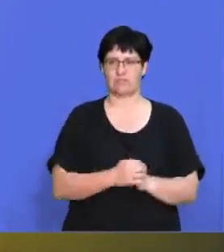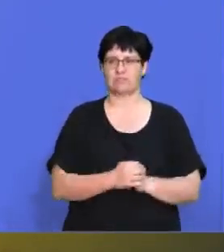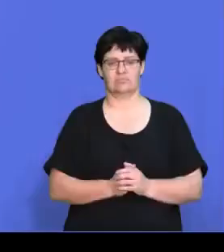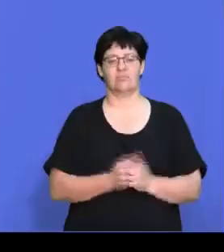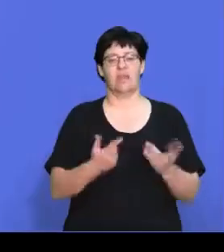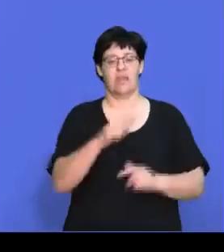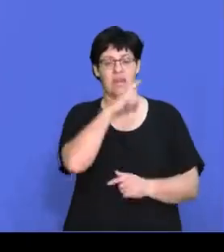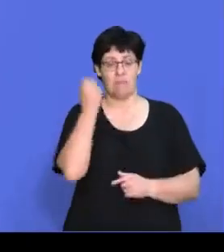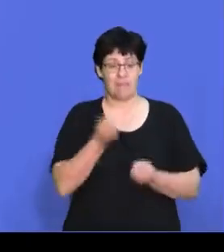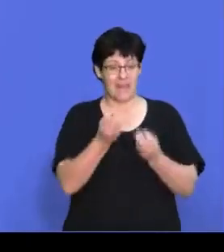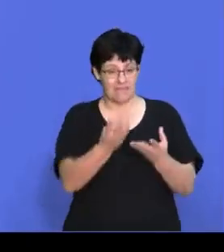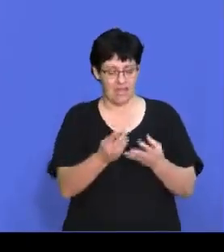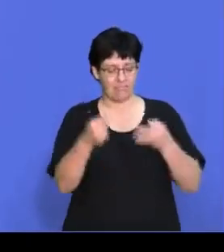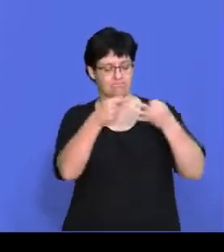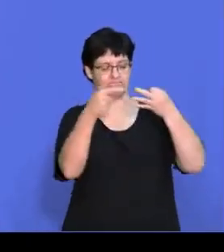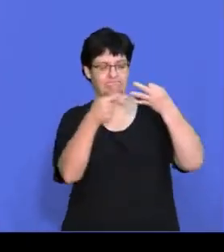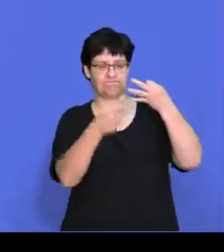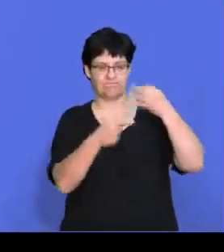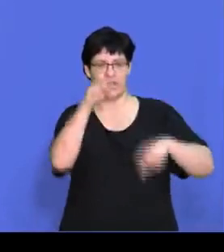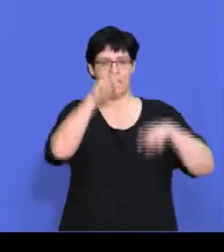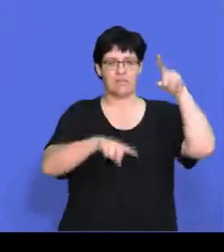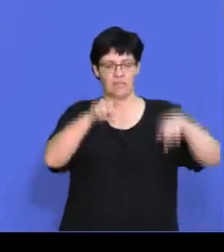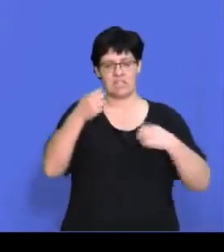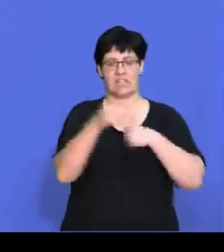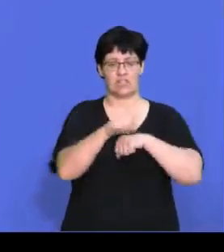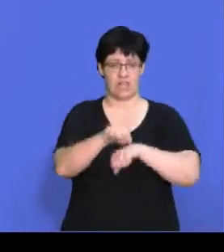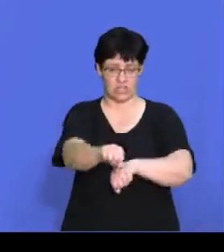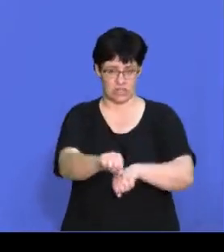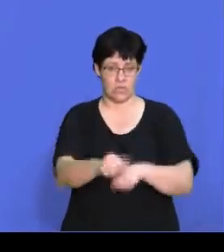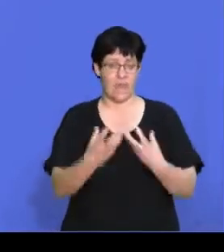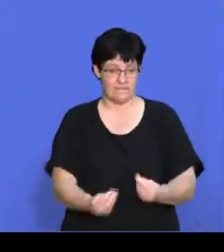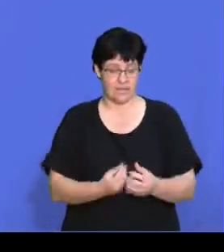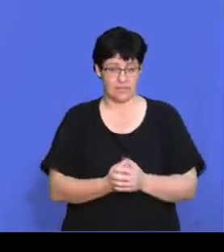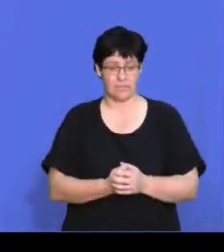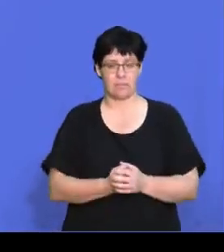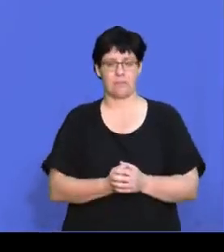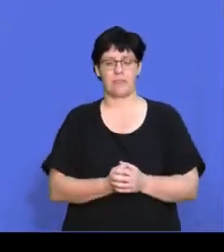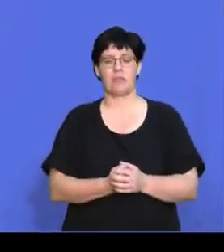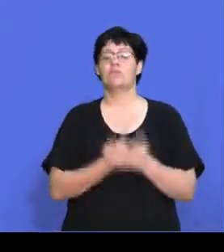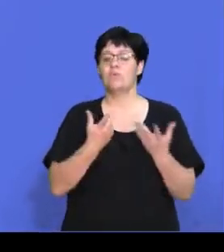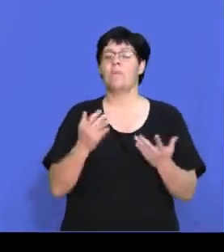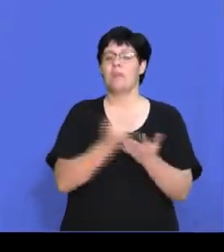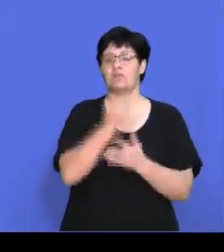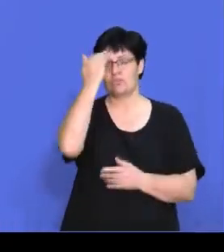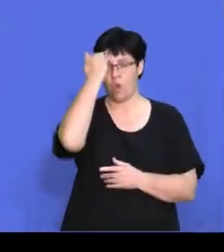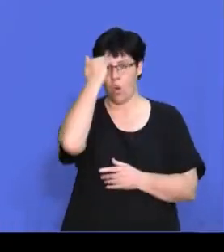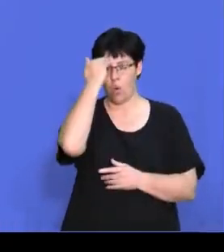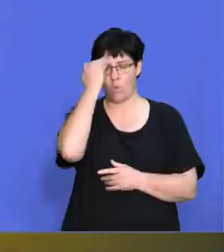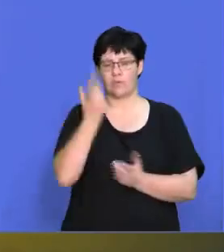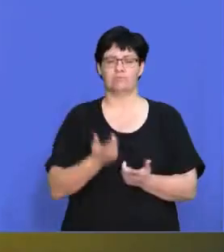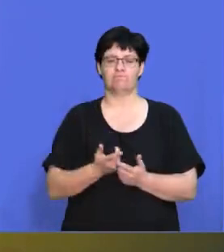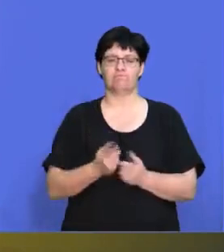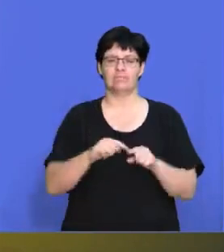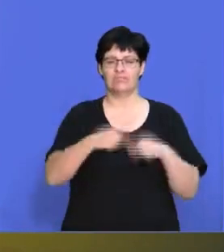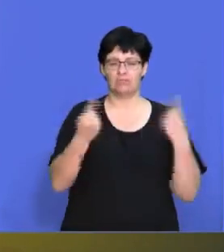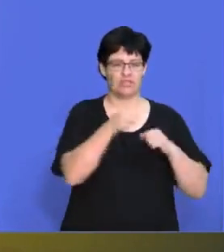first. All right, so name the three types of diversification strategies that you get there. You're going to have to know your different